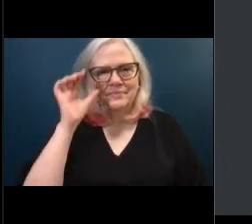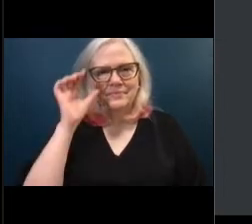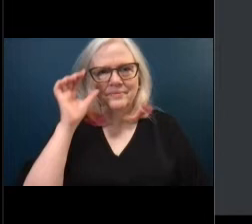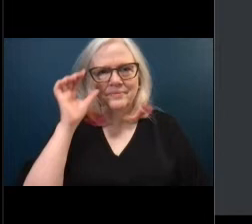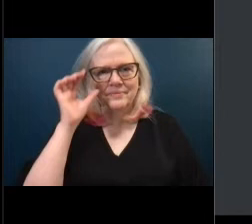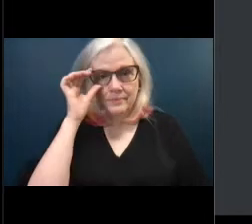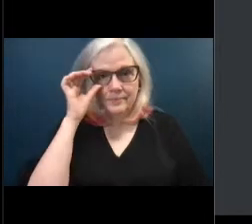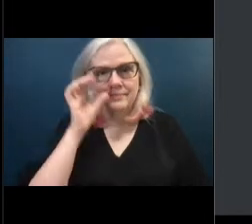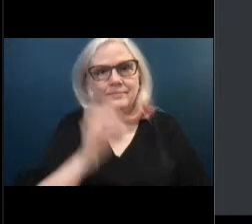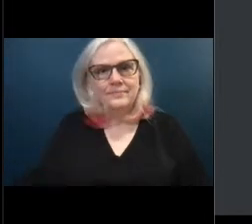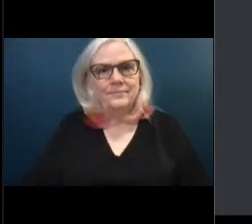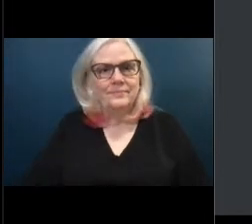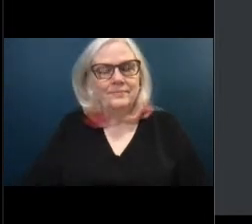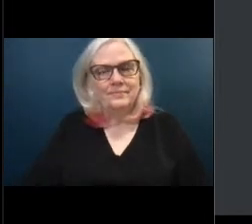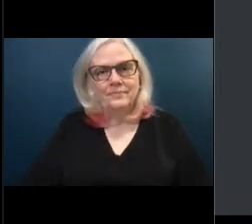Please.